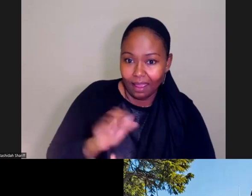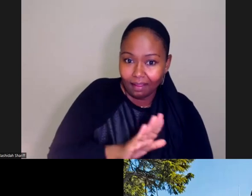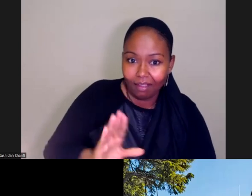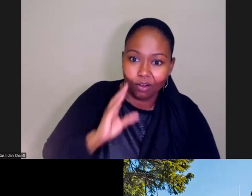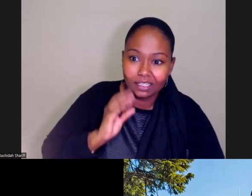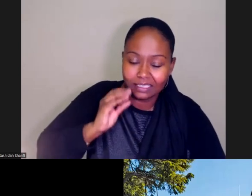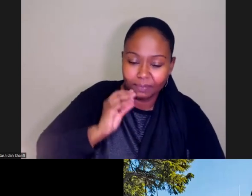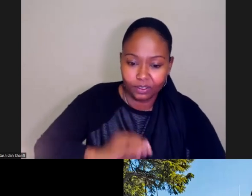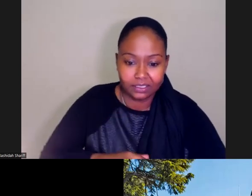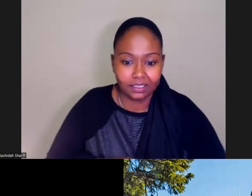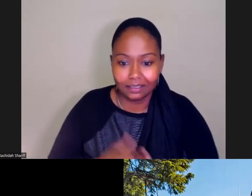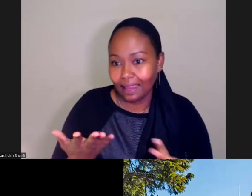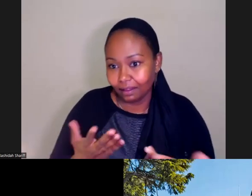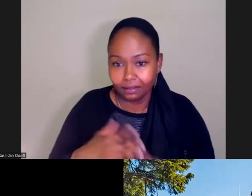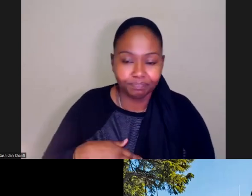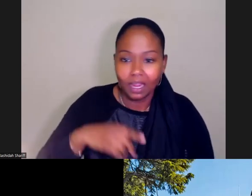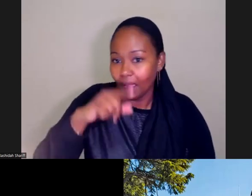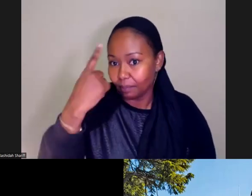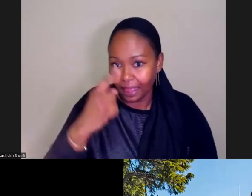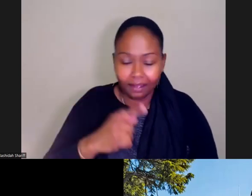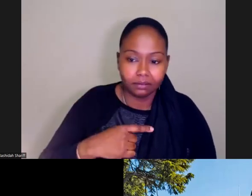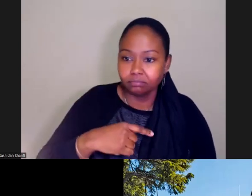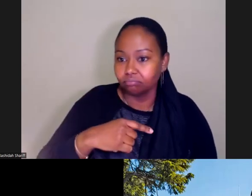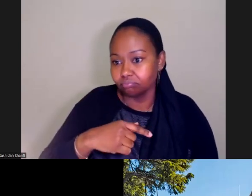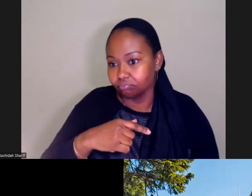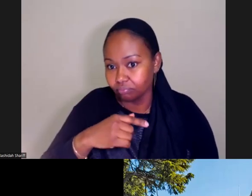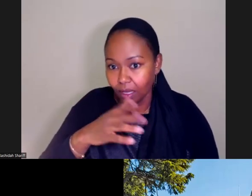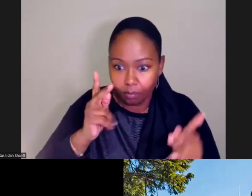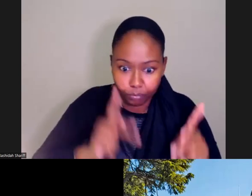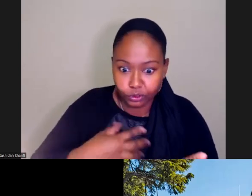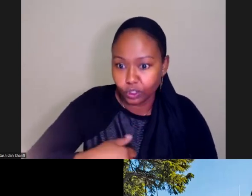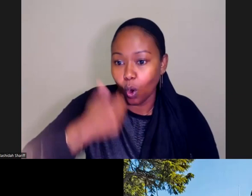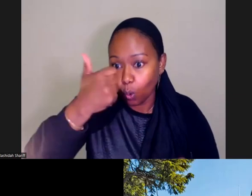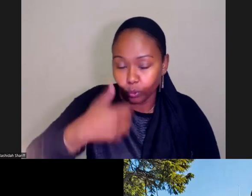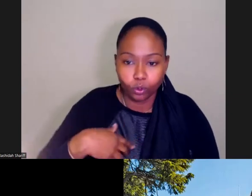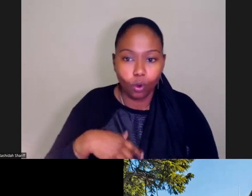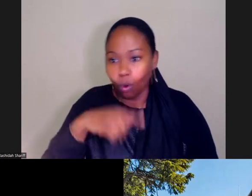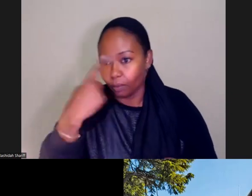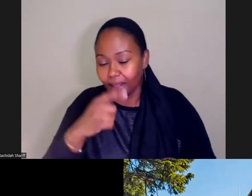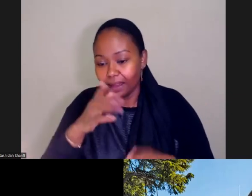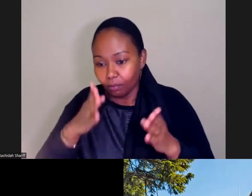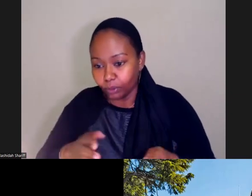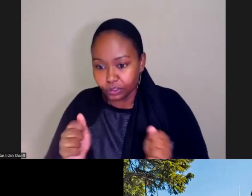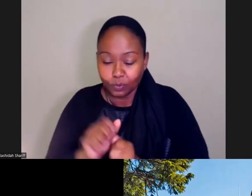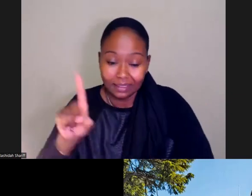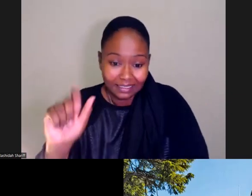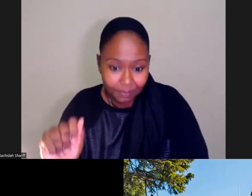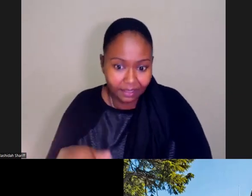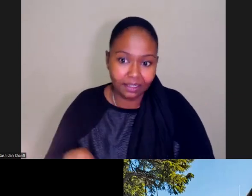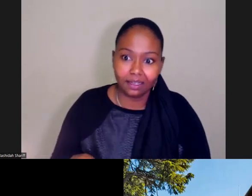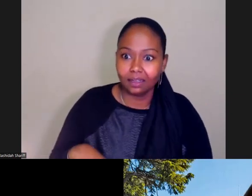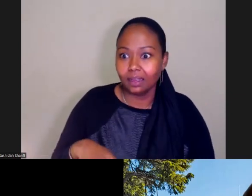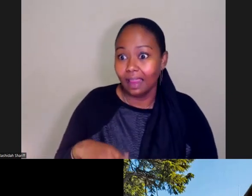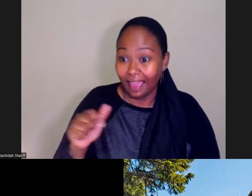a Black person who's older or a Black person with a disability, depending on that disability or depending on their income